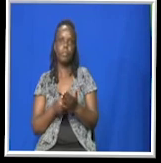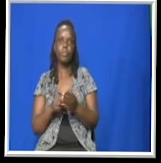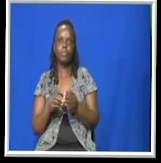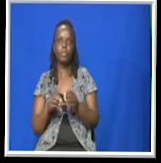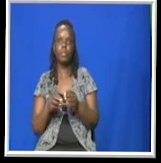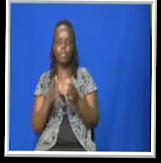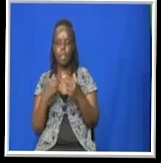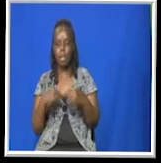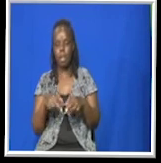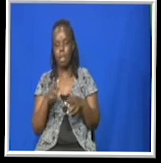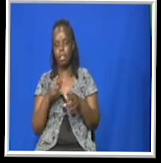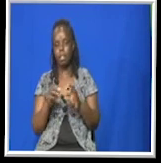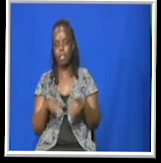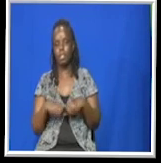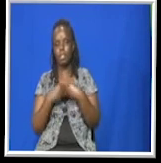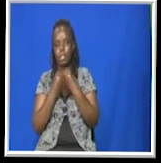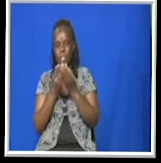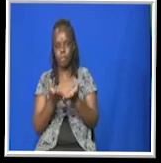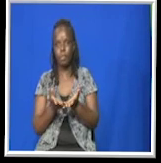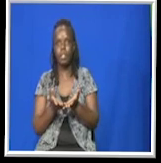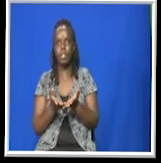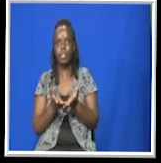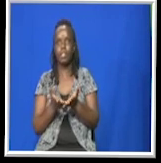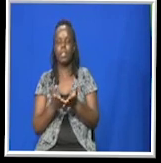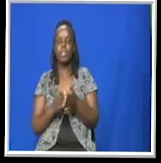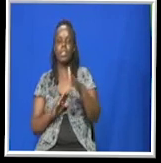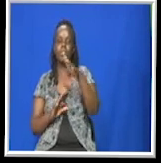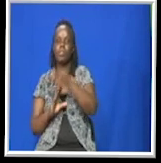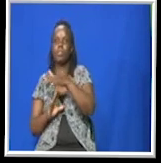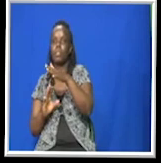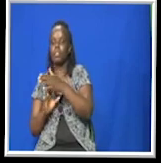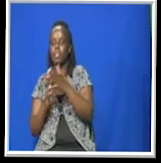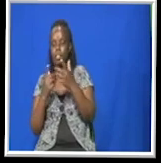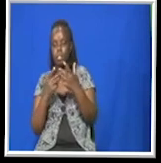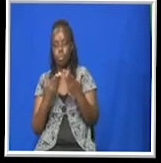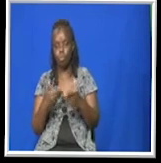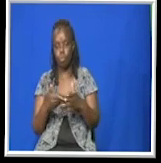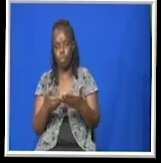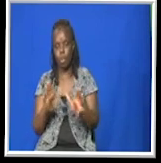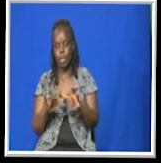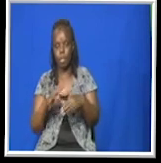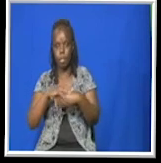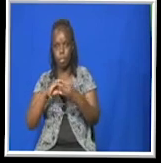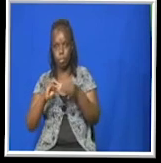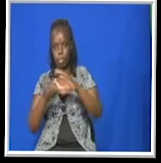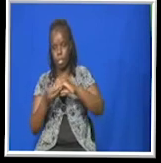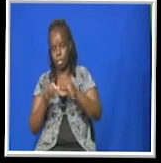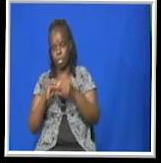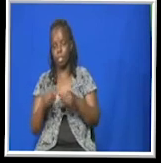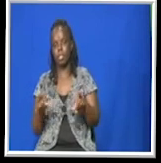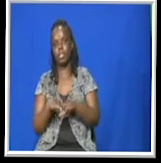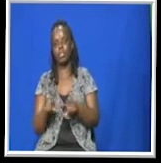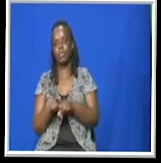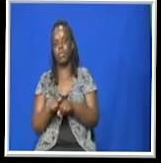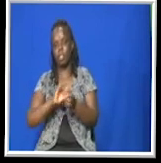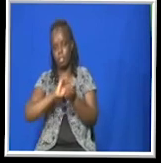is fixed. There God created it. That's the way the land is. We only manipulate it. We are